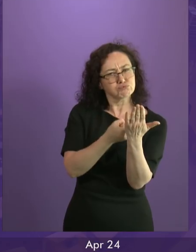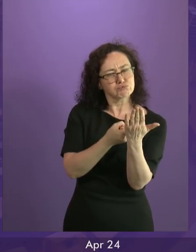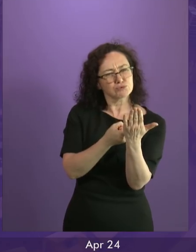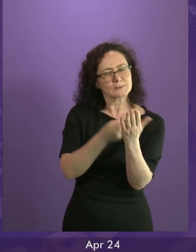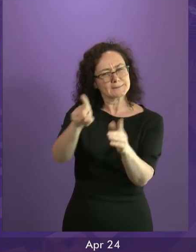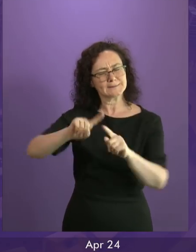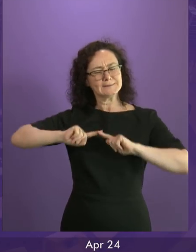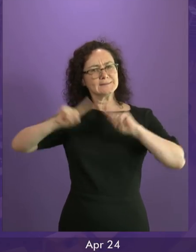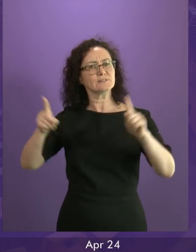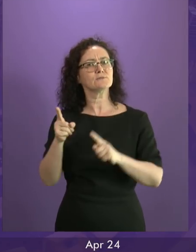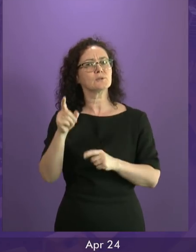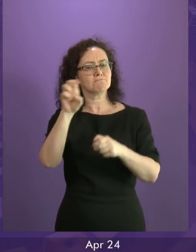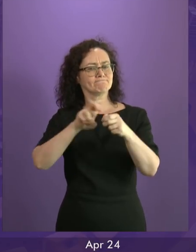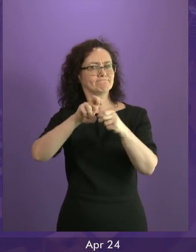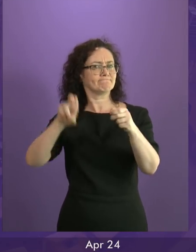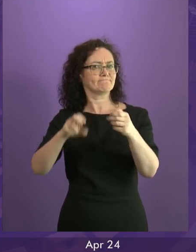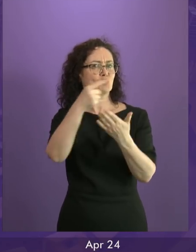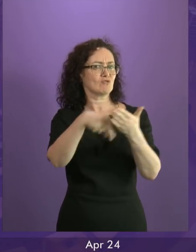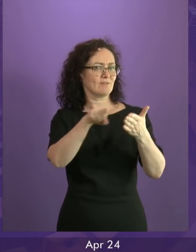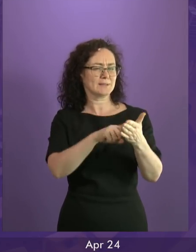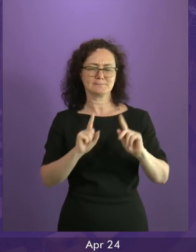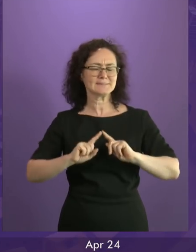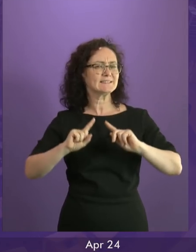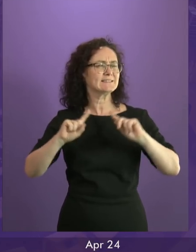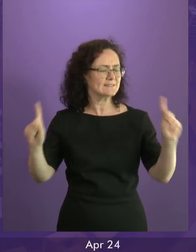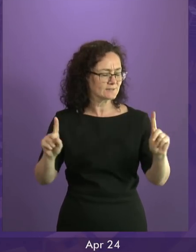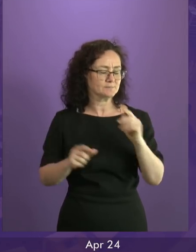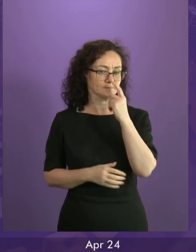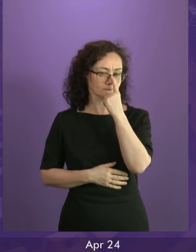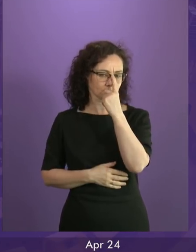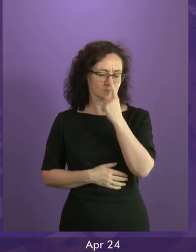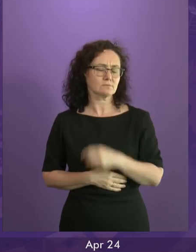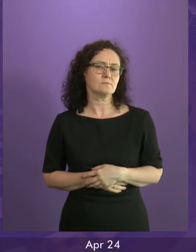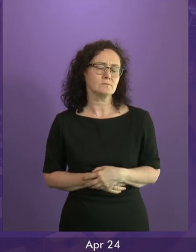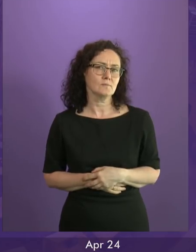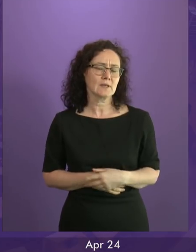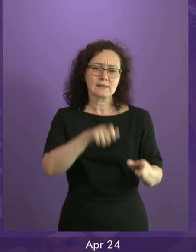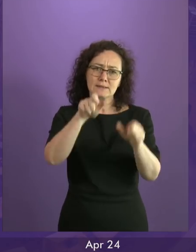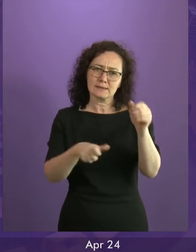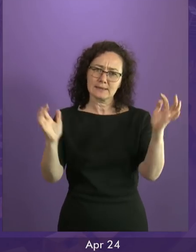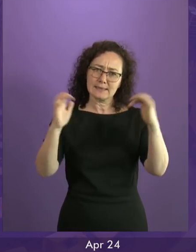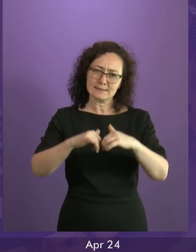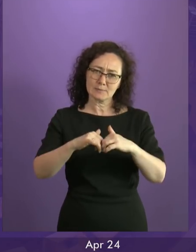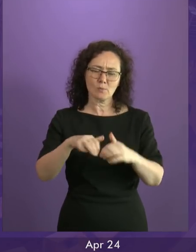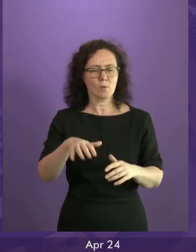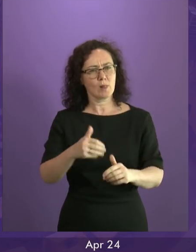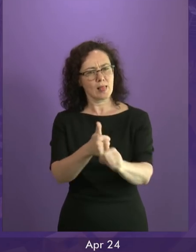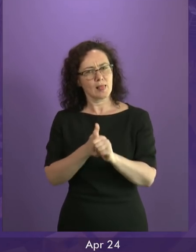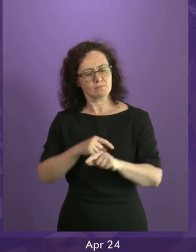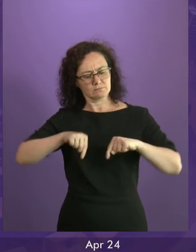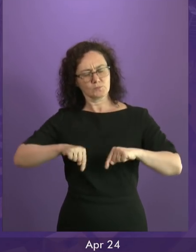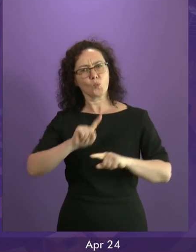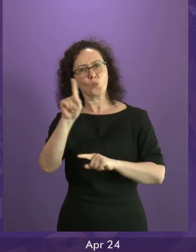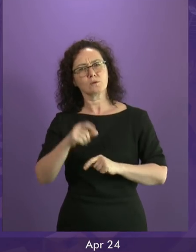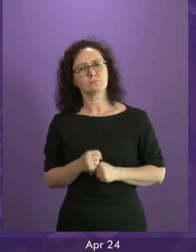But I think we can go even further and use a Citizens' Assembly, amongst other things, to really understand the detail and the information